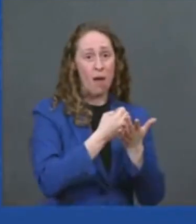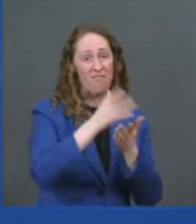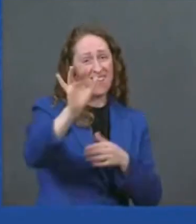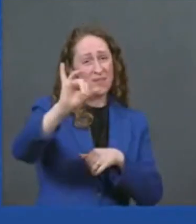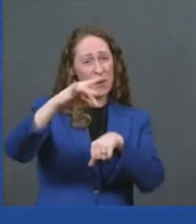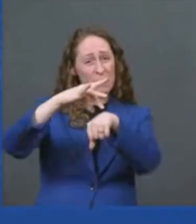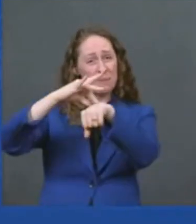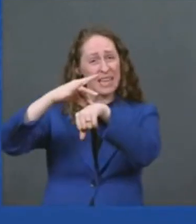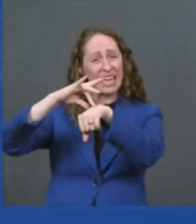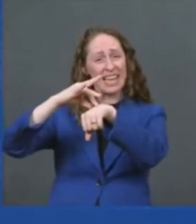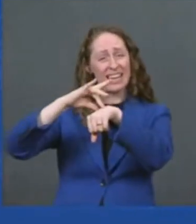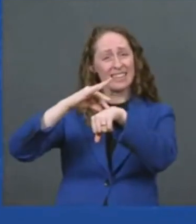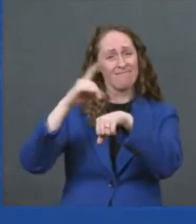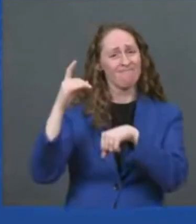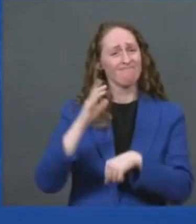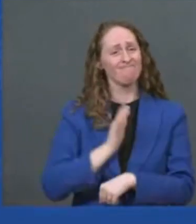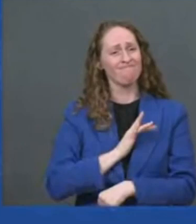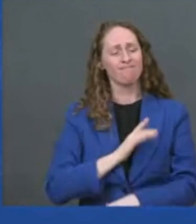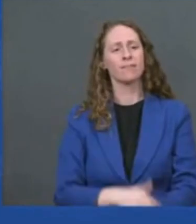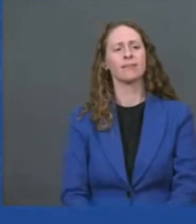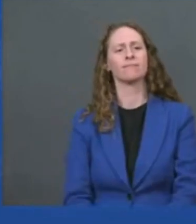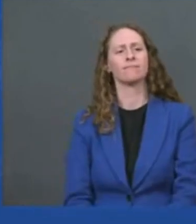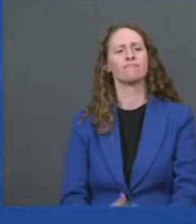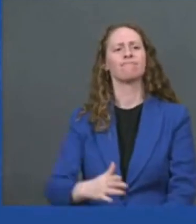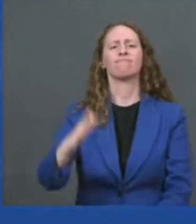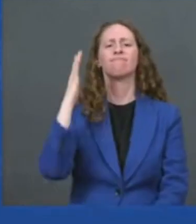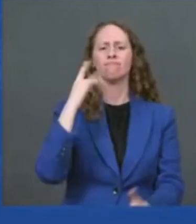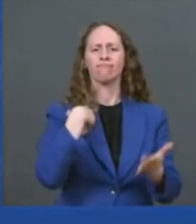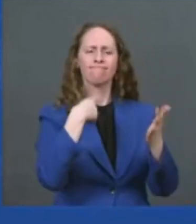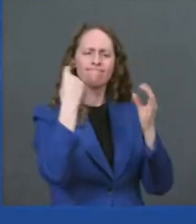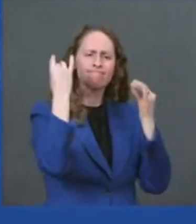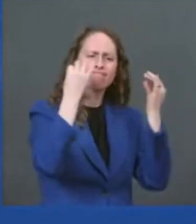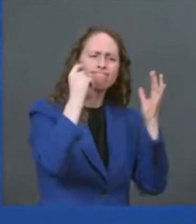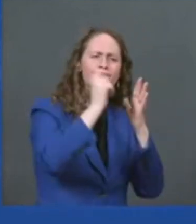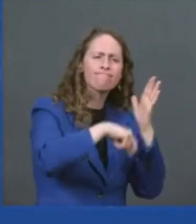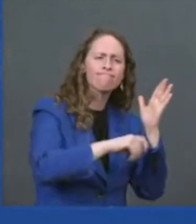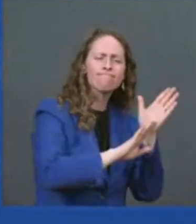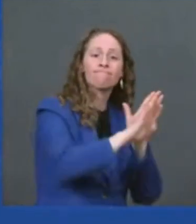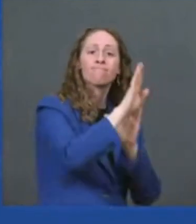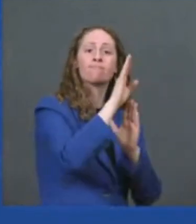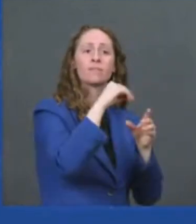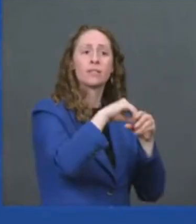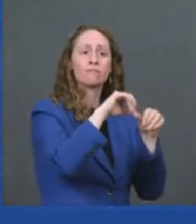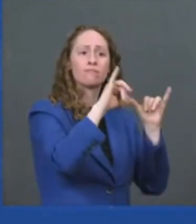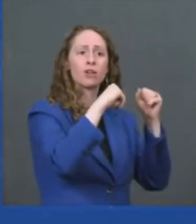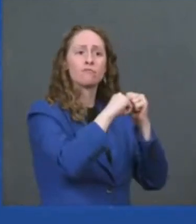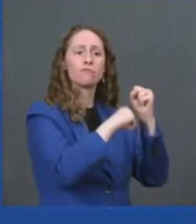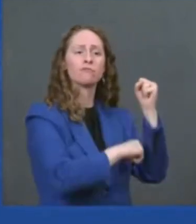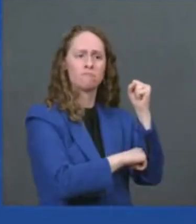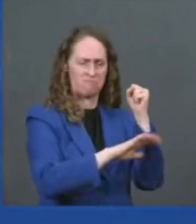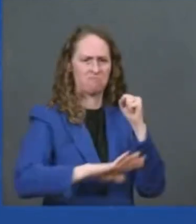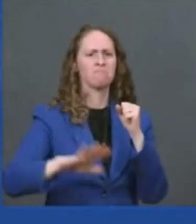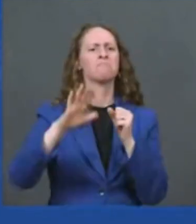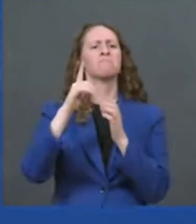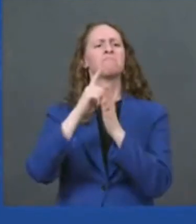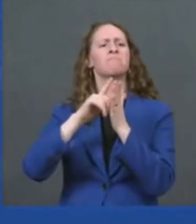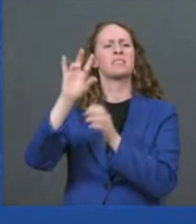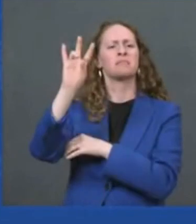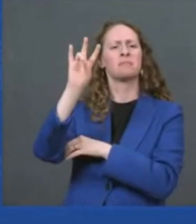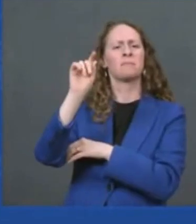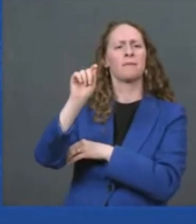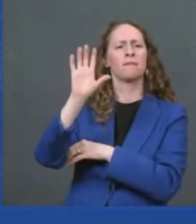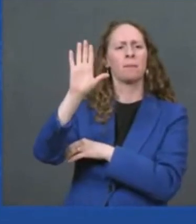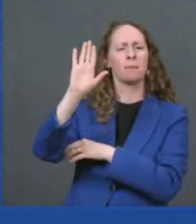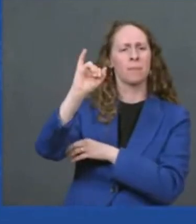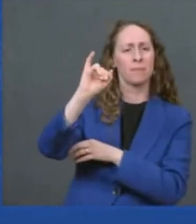we included 7.5 billion dollars for electric vehicle chargers like the one jane brought along today it's a